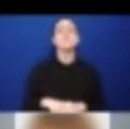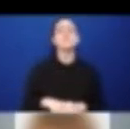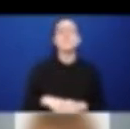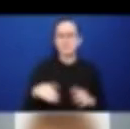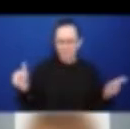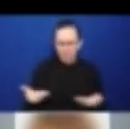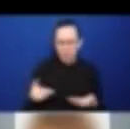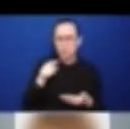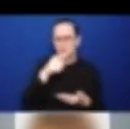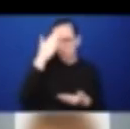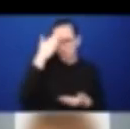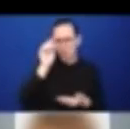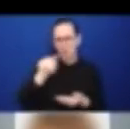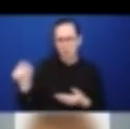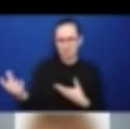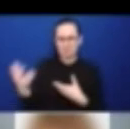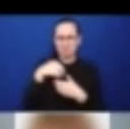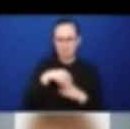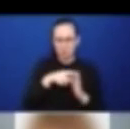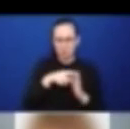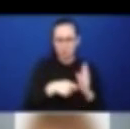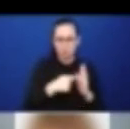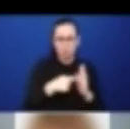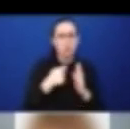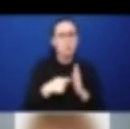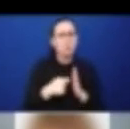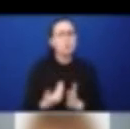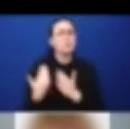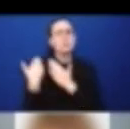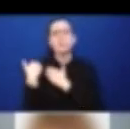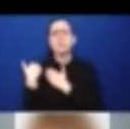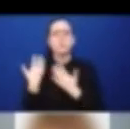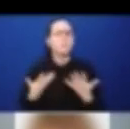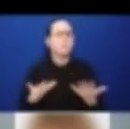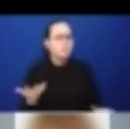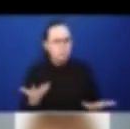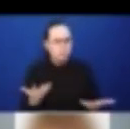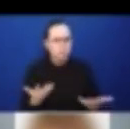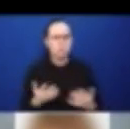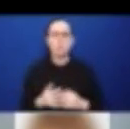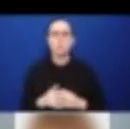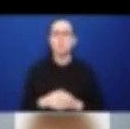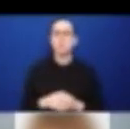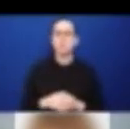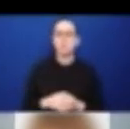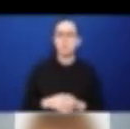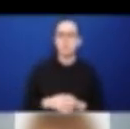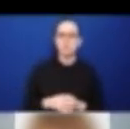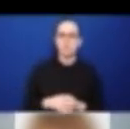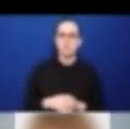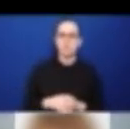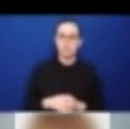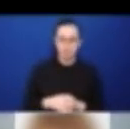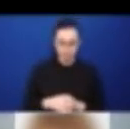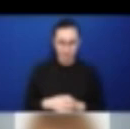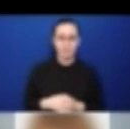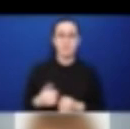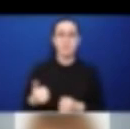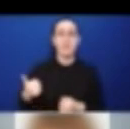this project was done in the context of a call from CIHR from the Canadian Institutes of Health Research to create